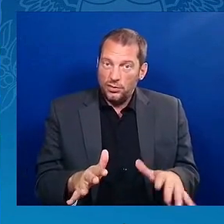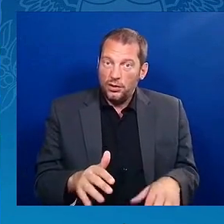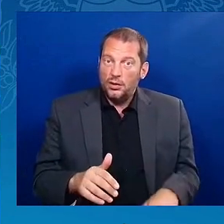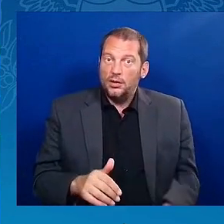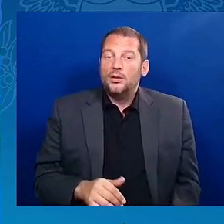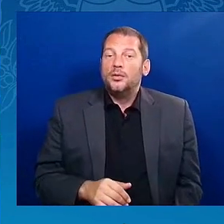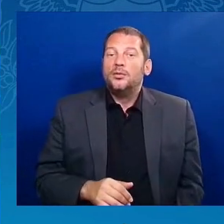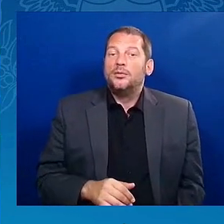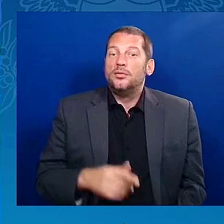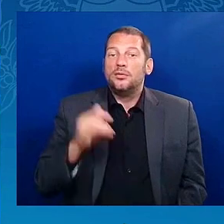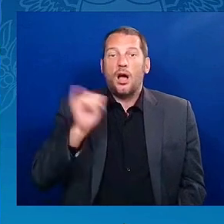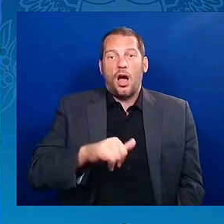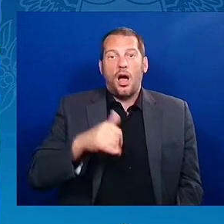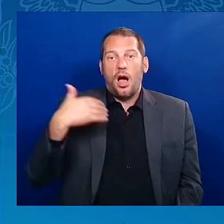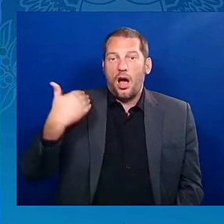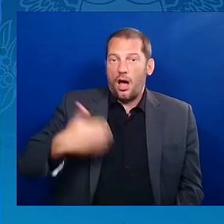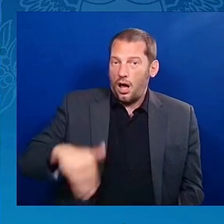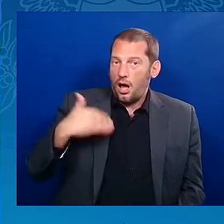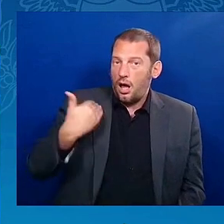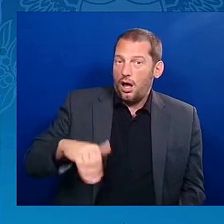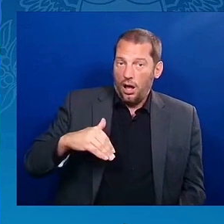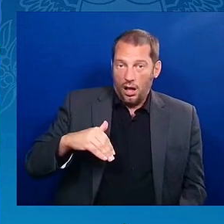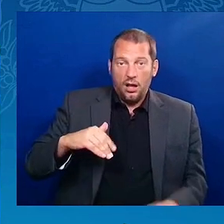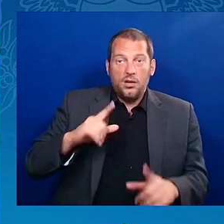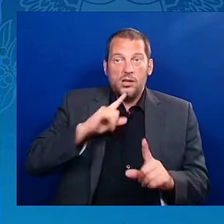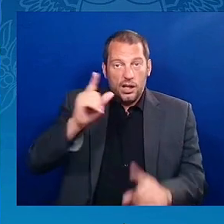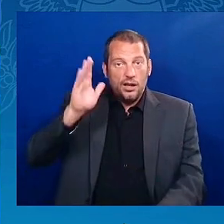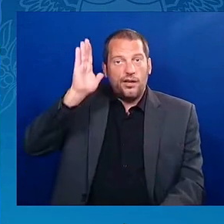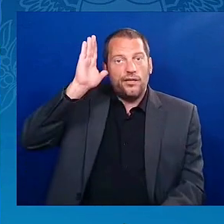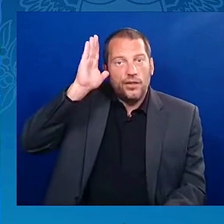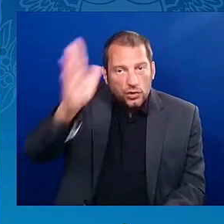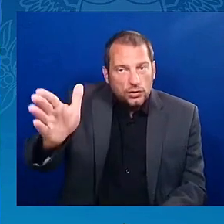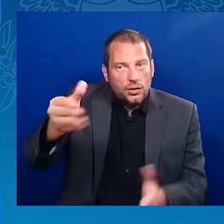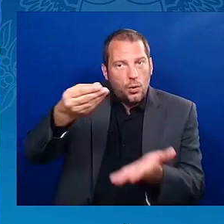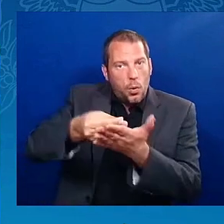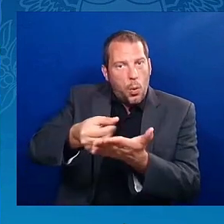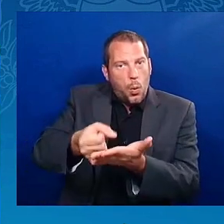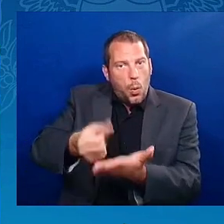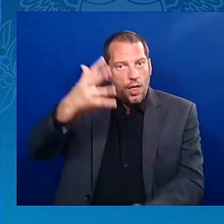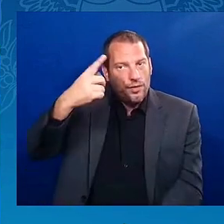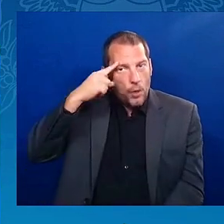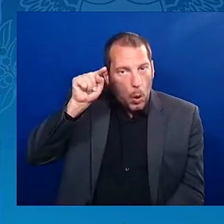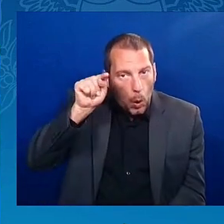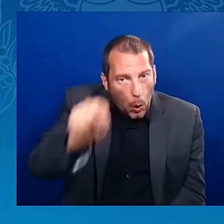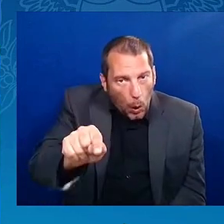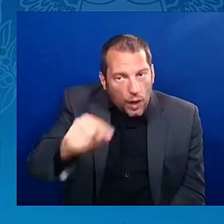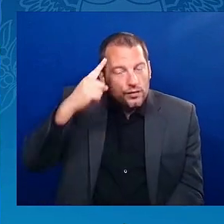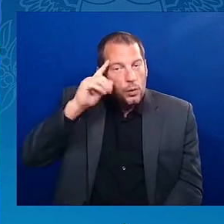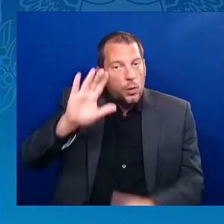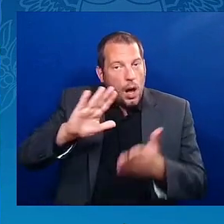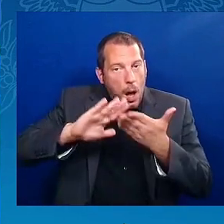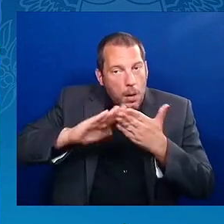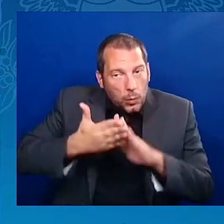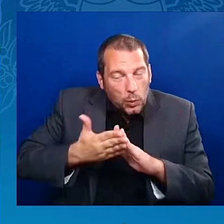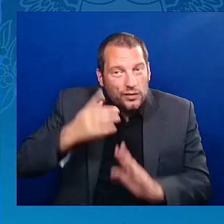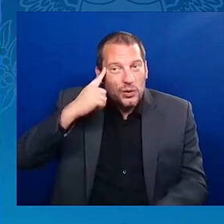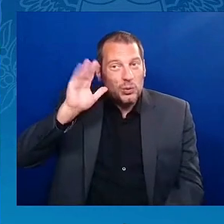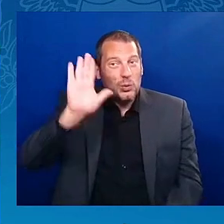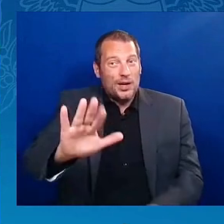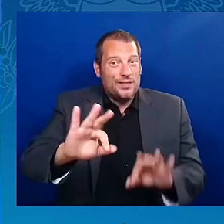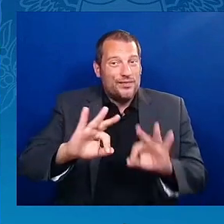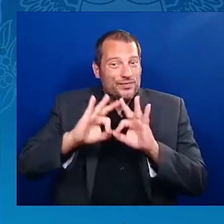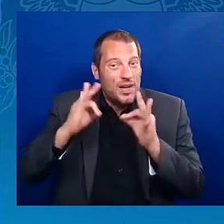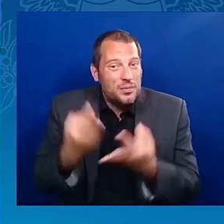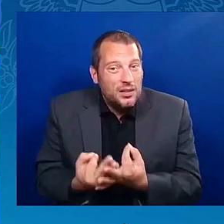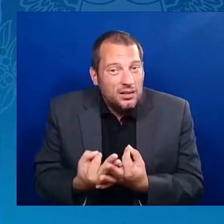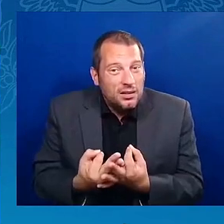So these are some of the things we've done around access to capital to address the disparities that have for too long existed. And I put this